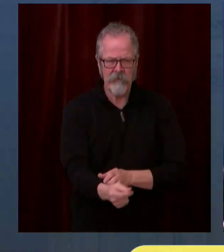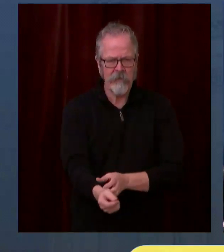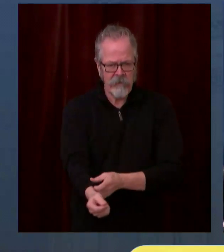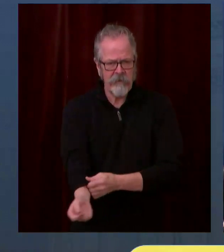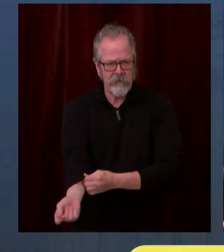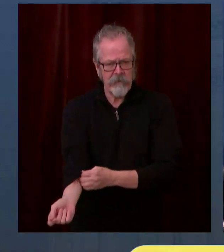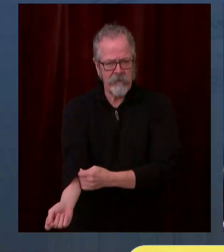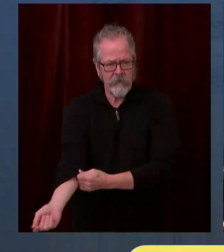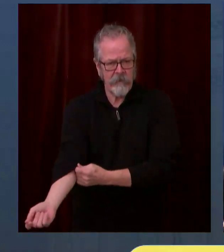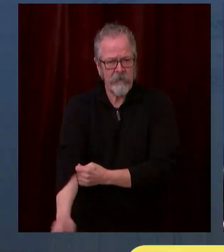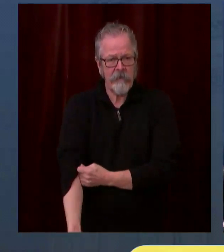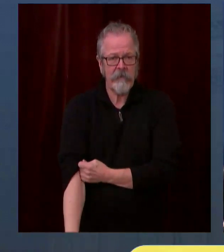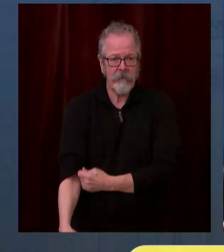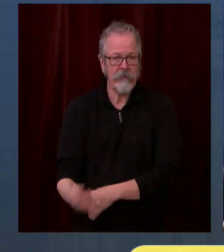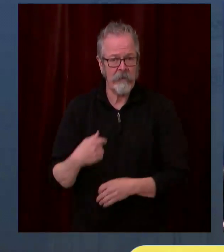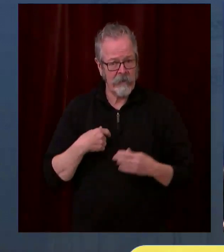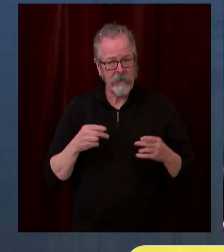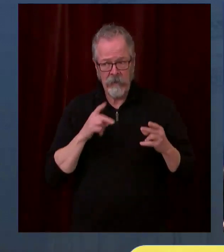significantly.